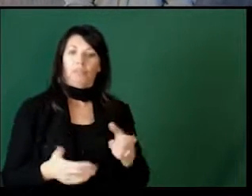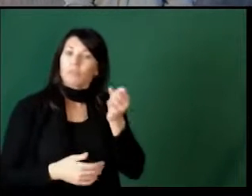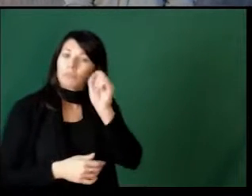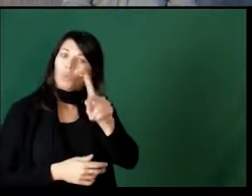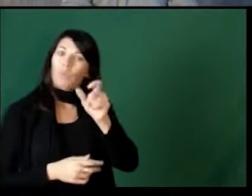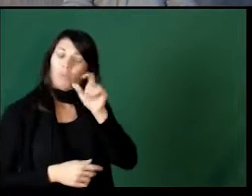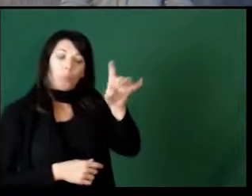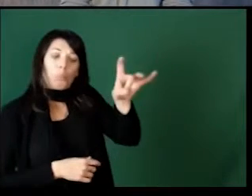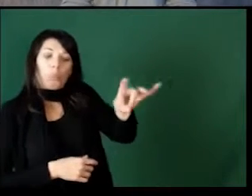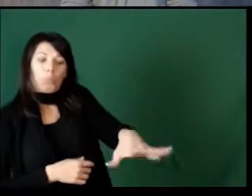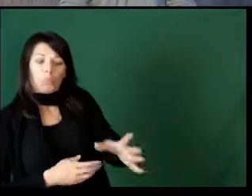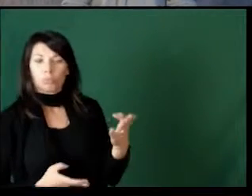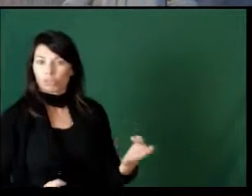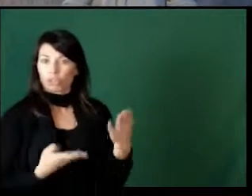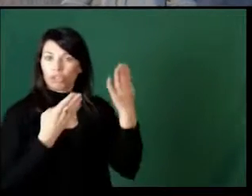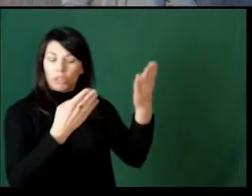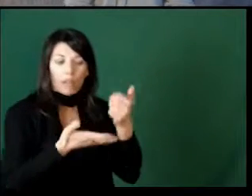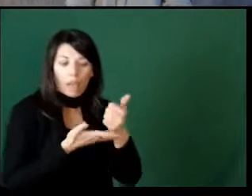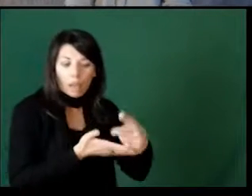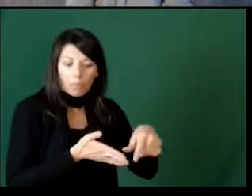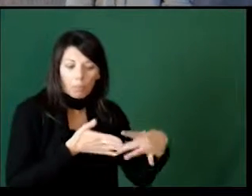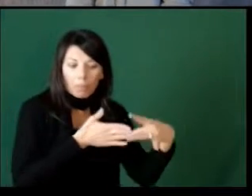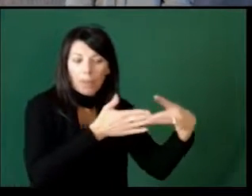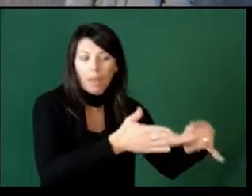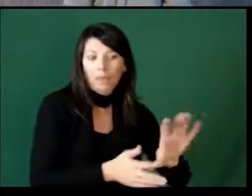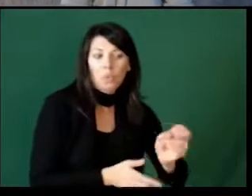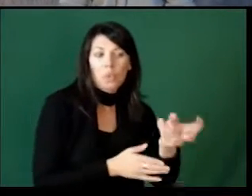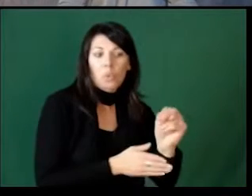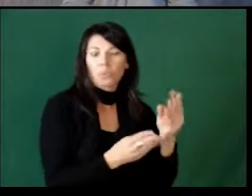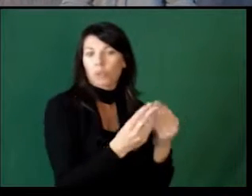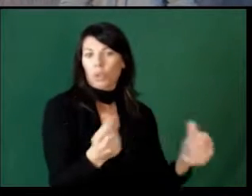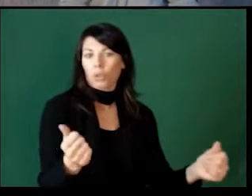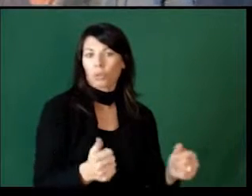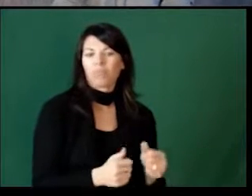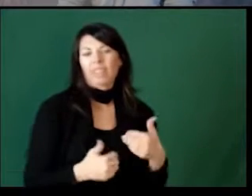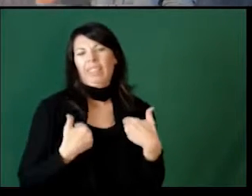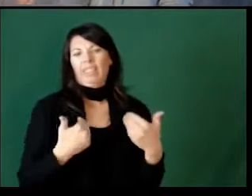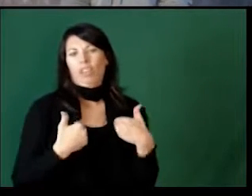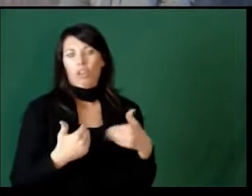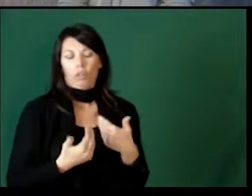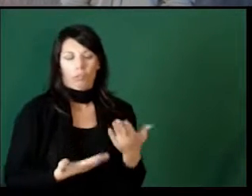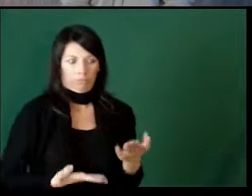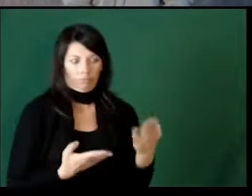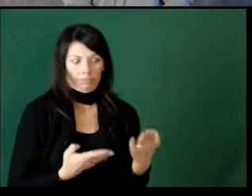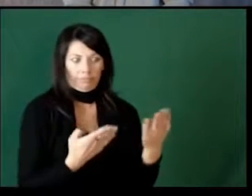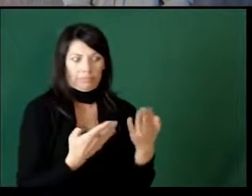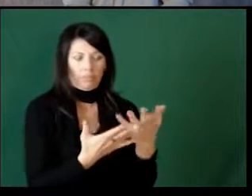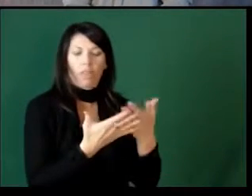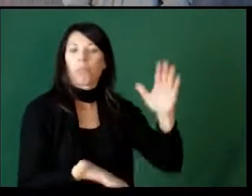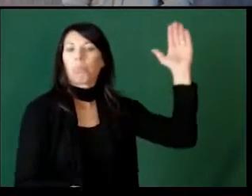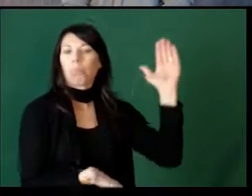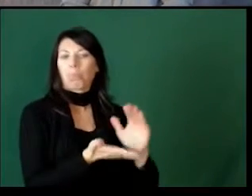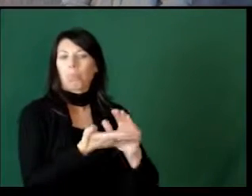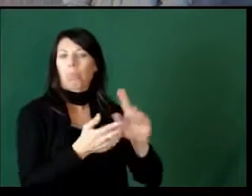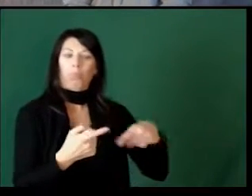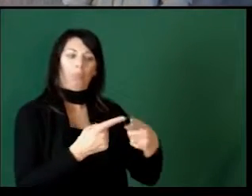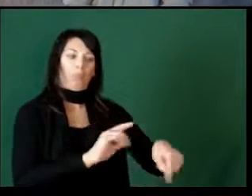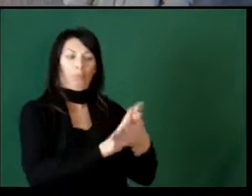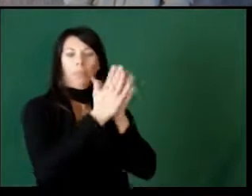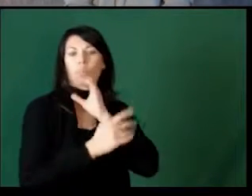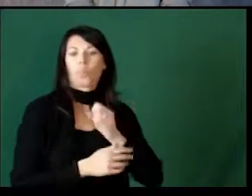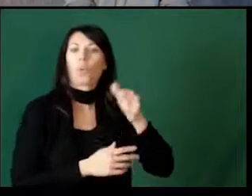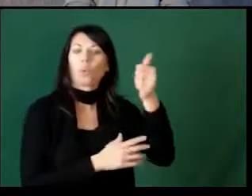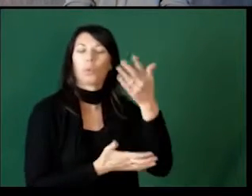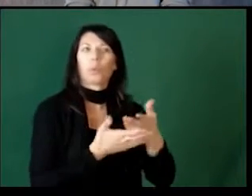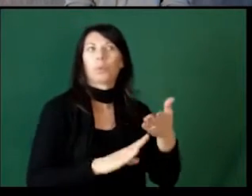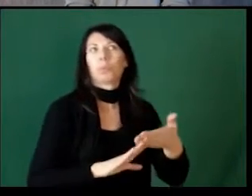as part of guiding them to their own solutions. Certainly as they're younger you'll give more suggestions and as they get older they'll be able to kind of pick and